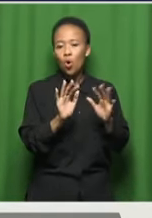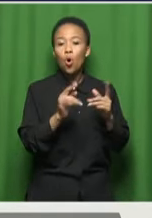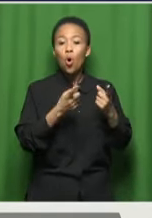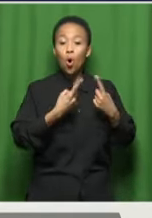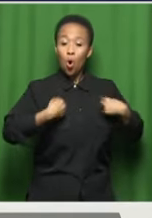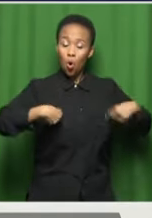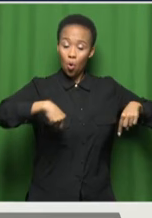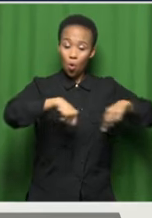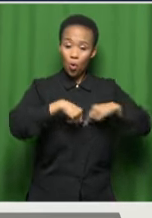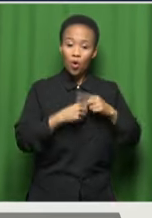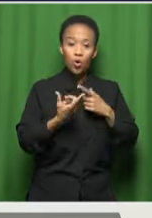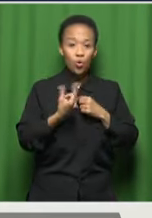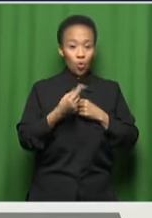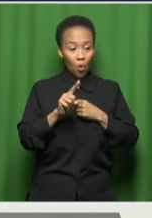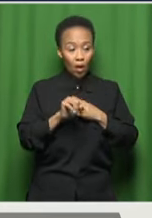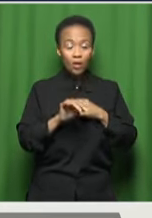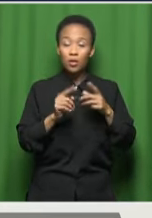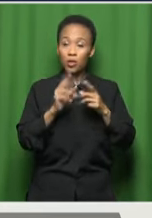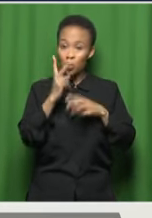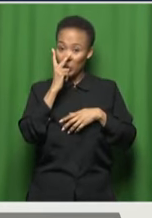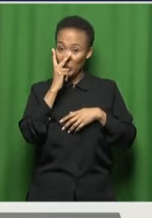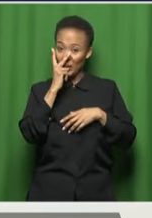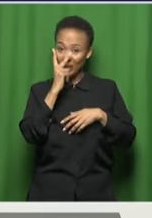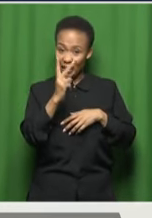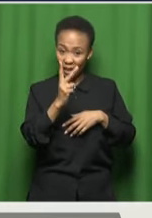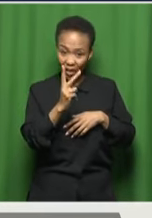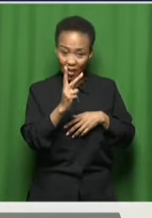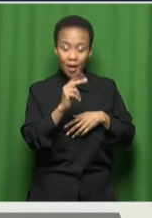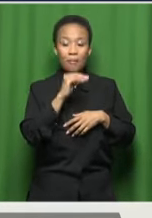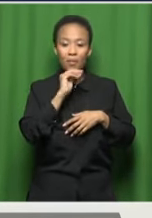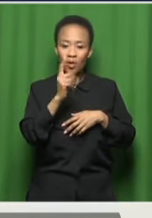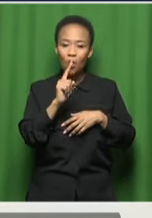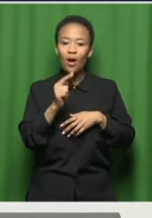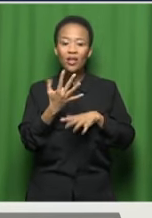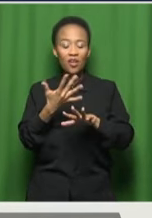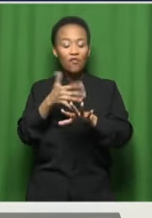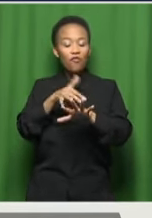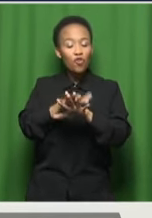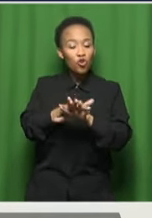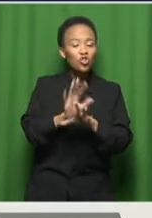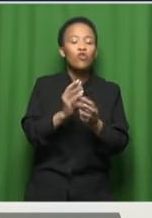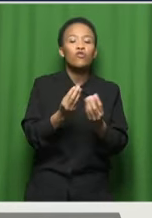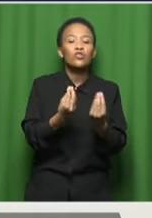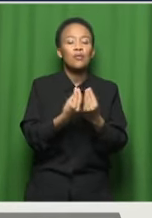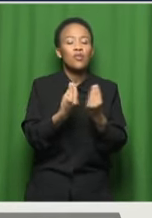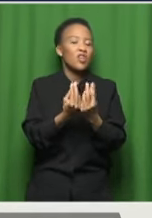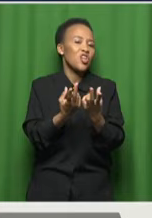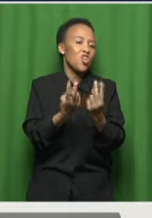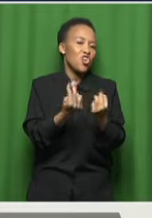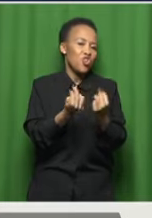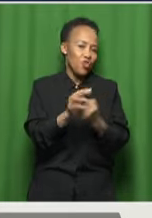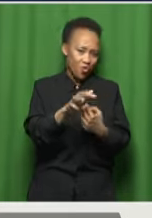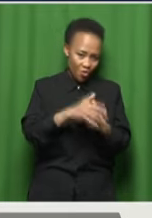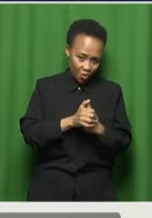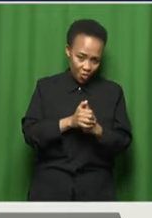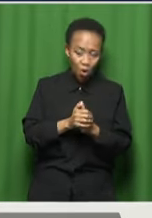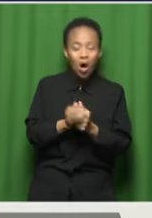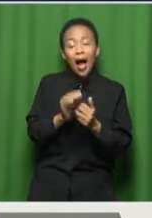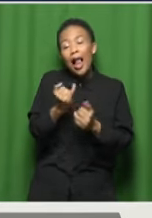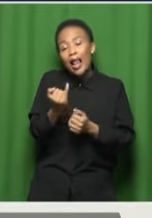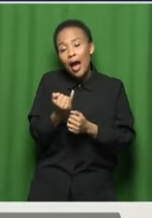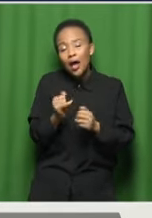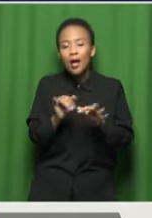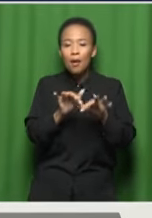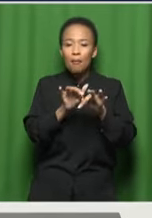what is actually, what we see is actually like an infusion of what's new. And, you know, there's a sense of, like, new people